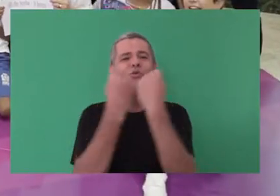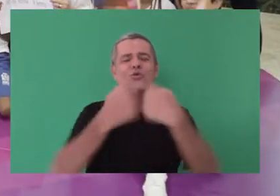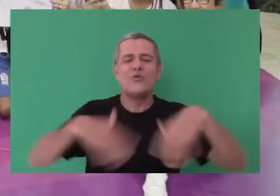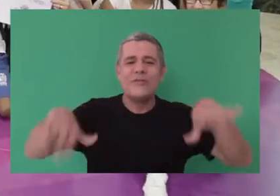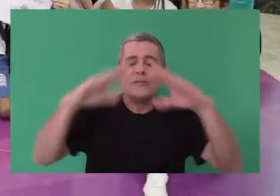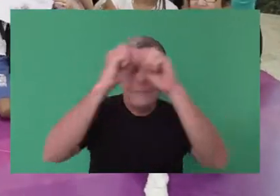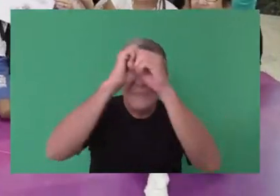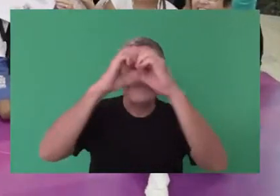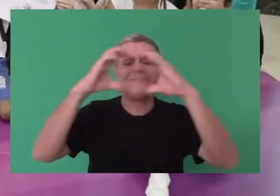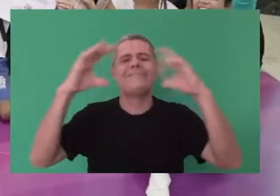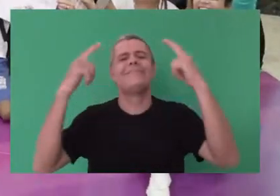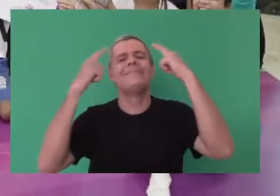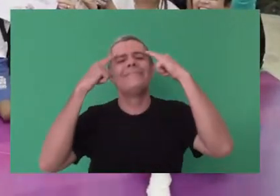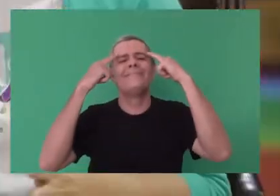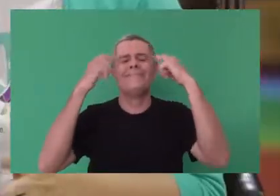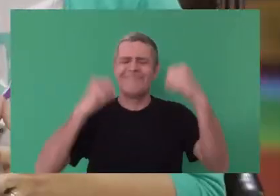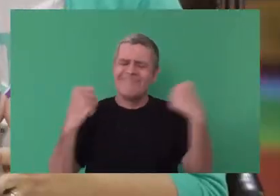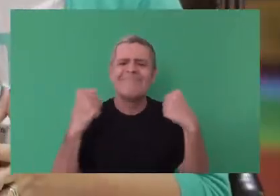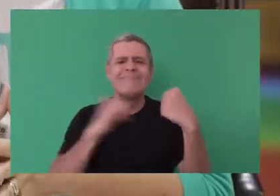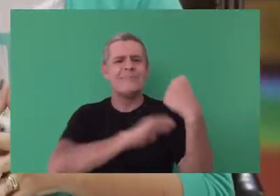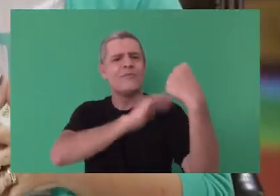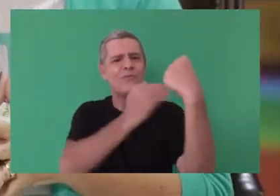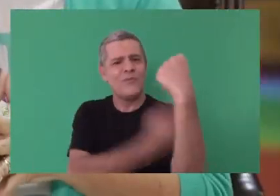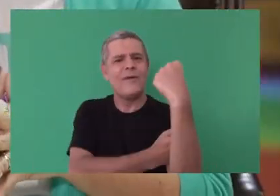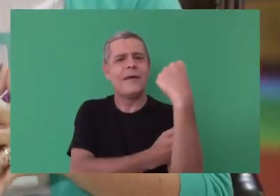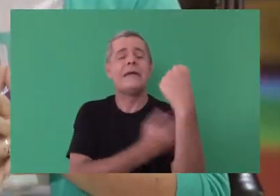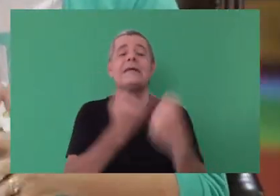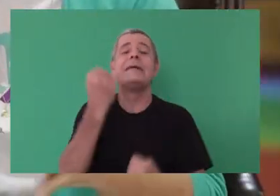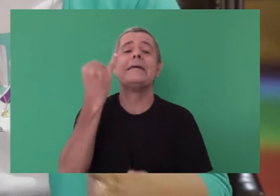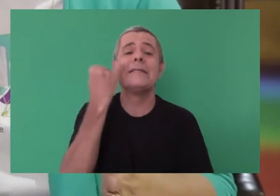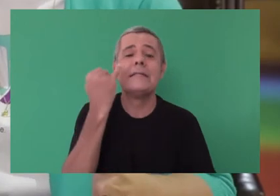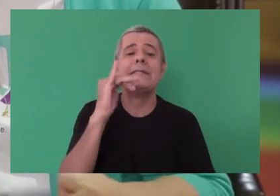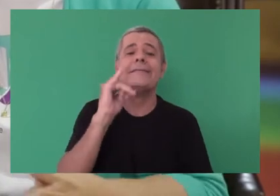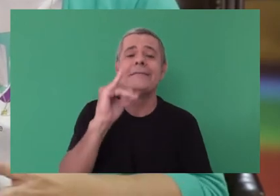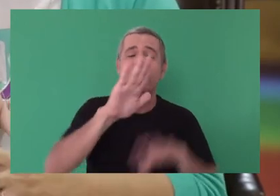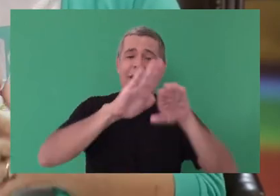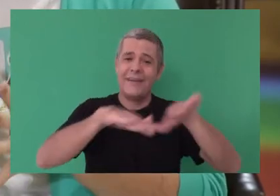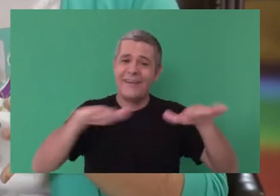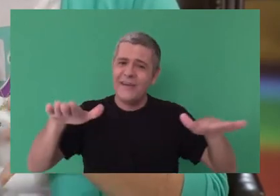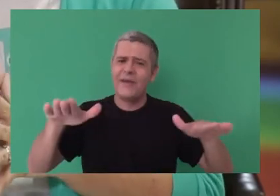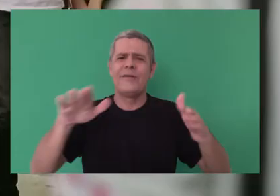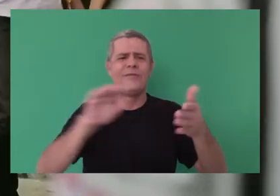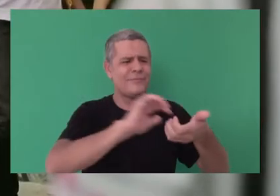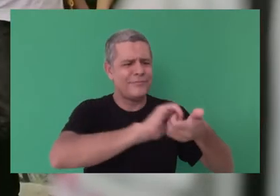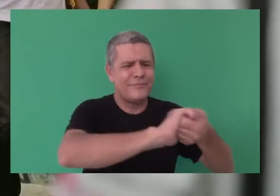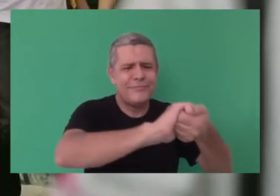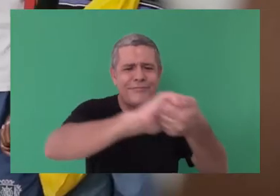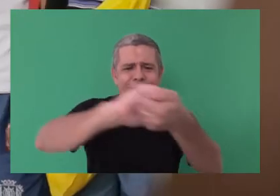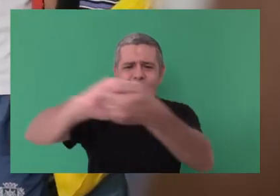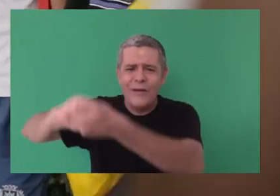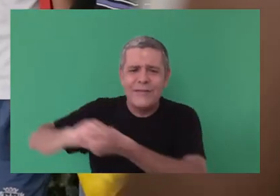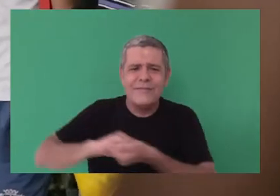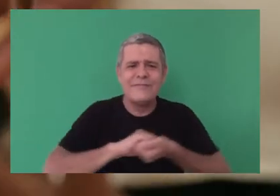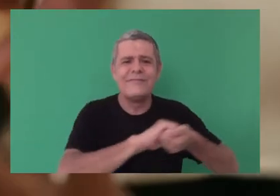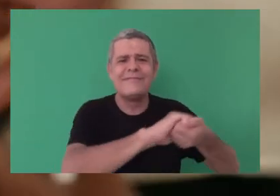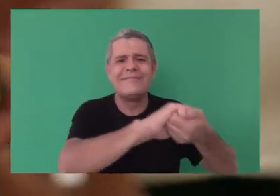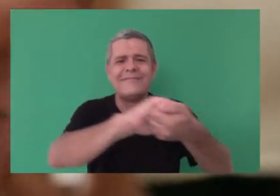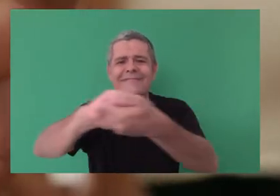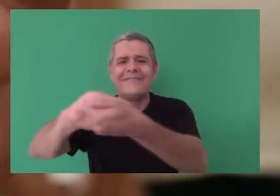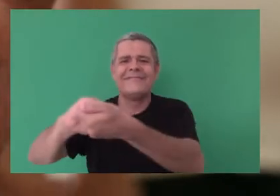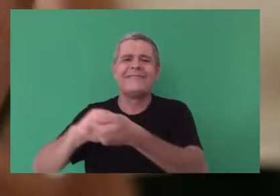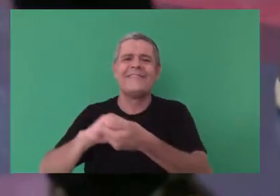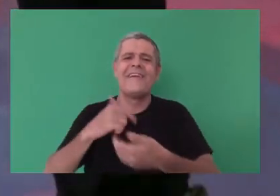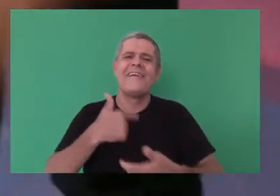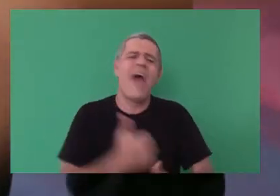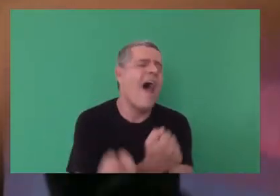effect. Claudia Werneck. We strengthen all these dreams, always believing that daydreams become very powerful when all the